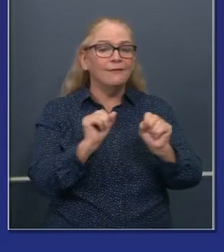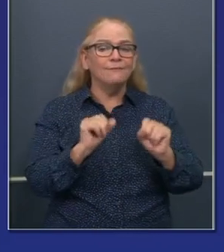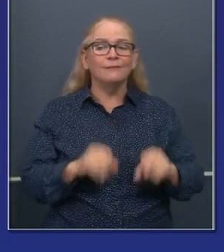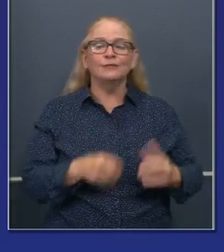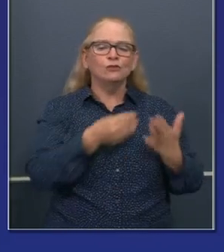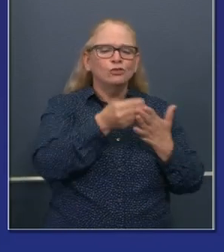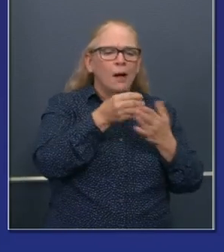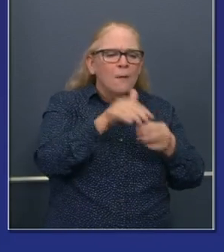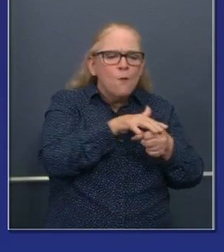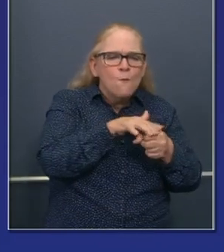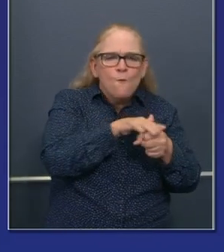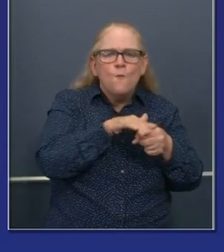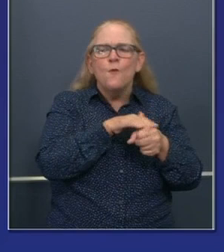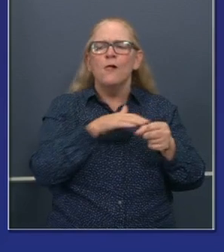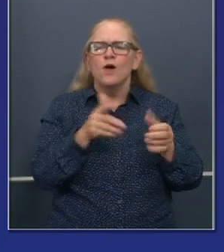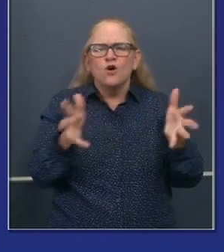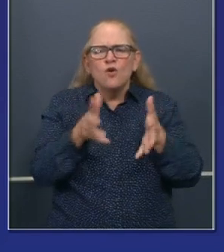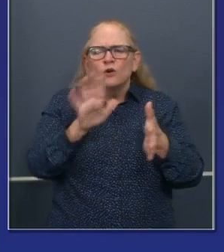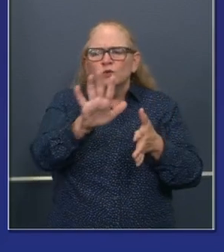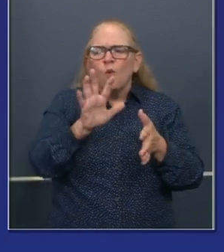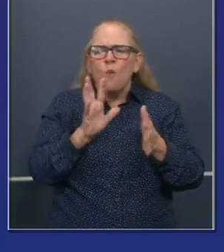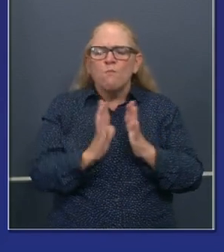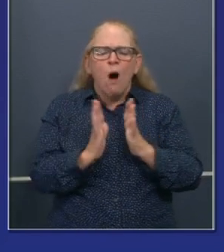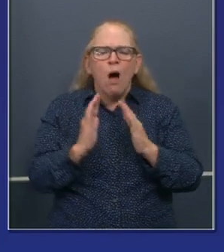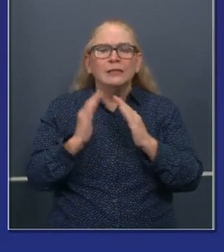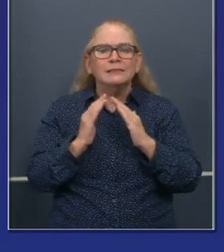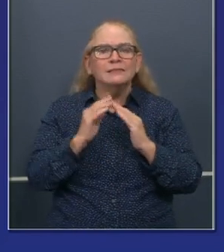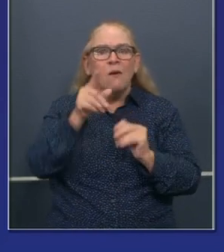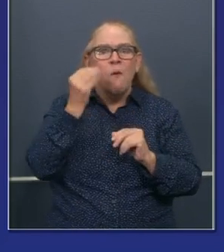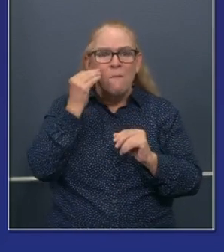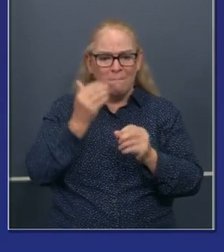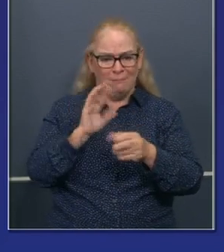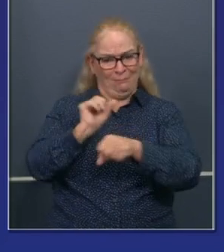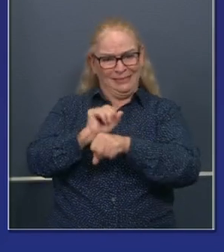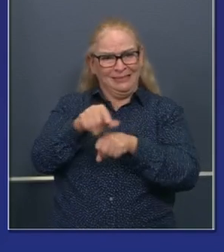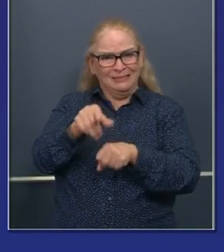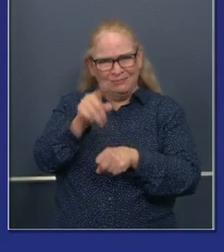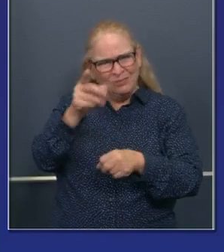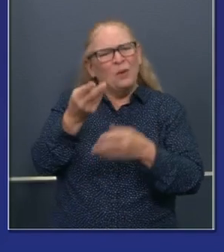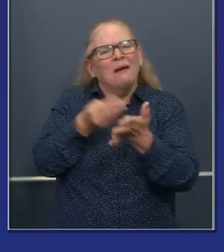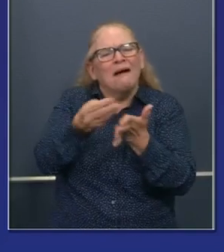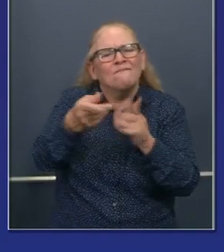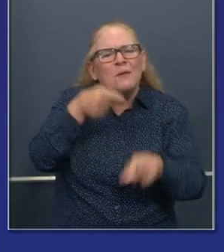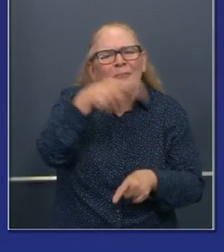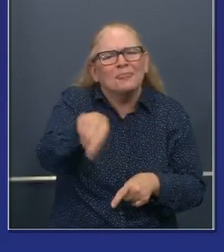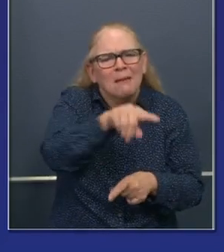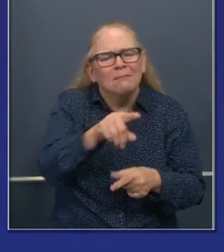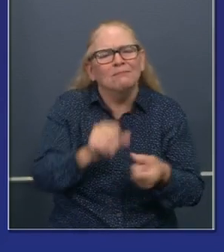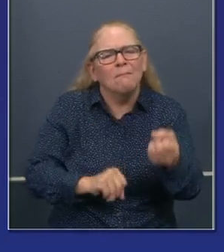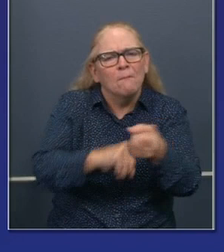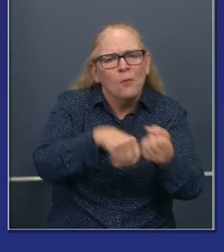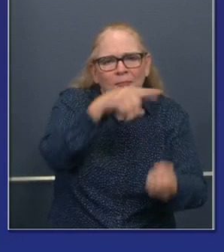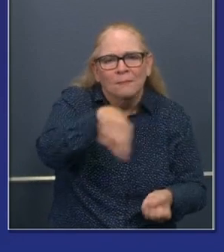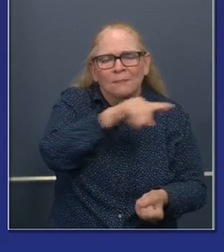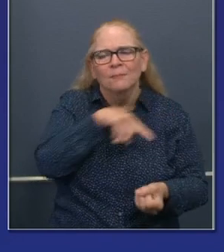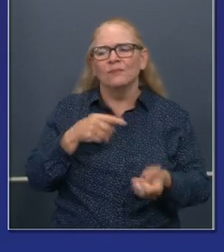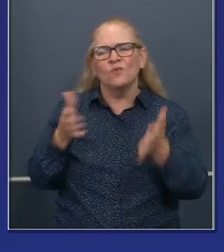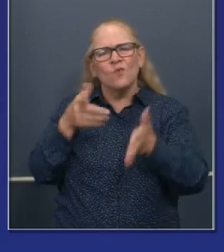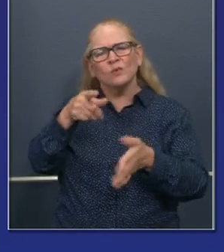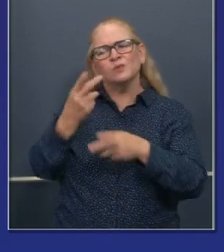our small business, our micro businesses, our neighborhood businesses and encourage people to maintain